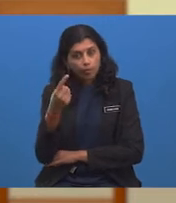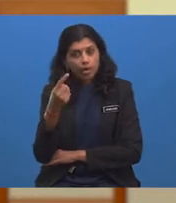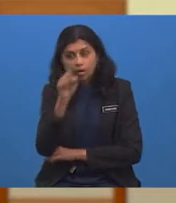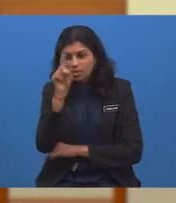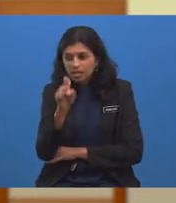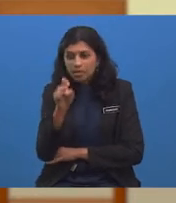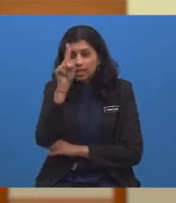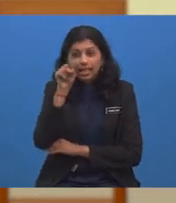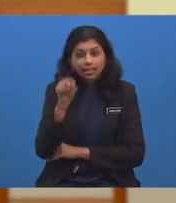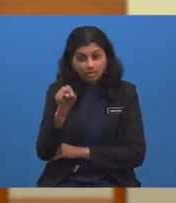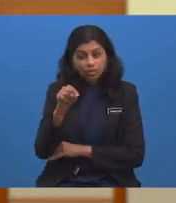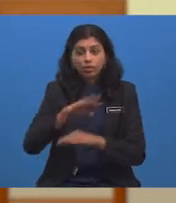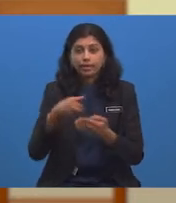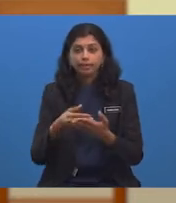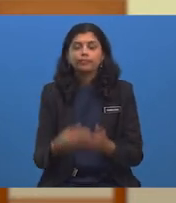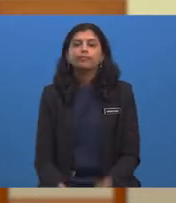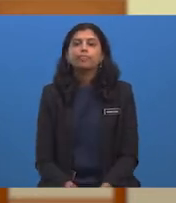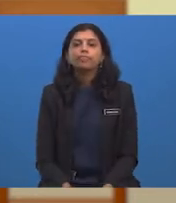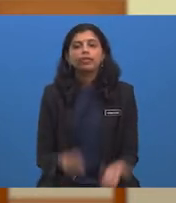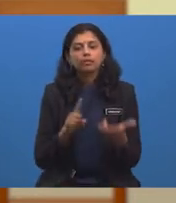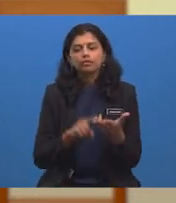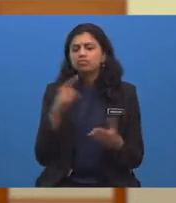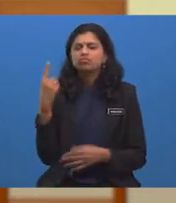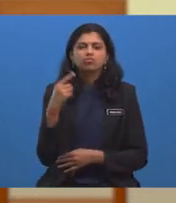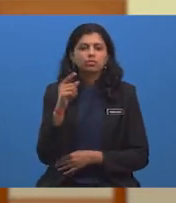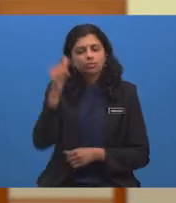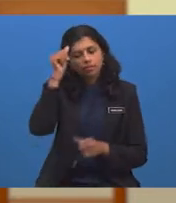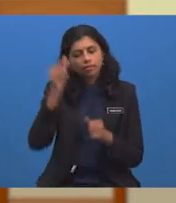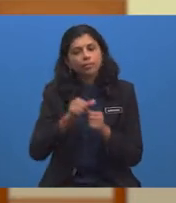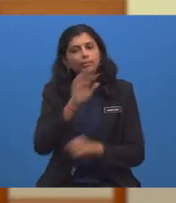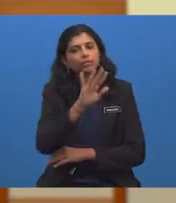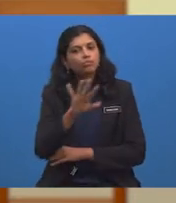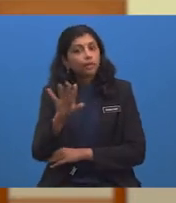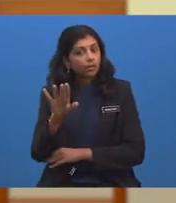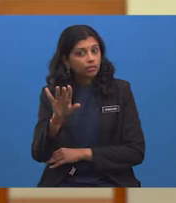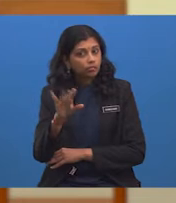Thirdly, you must always remember to check your spelling.